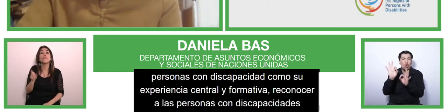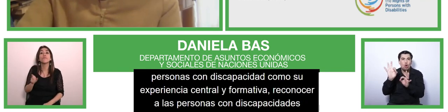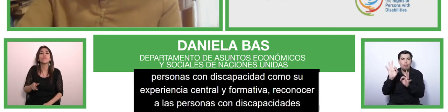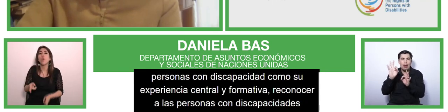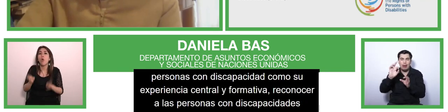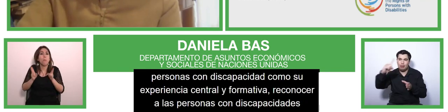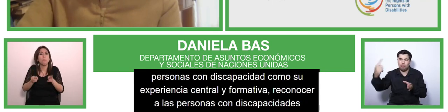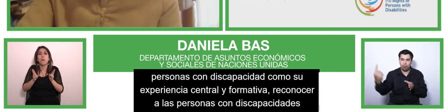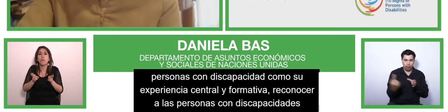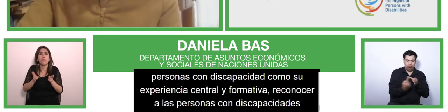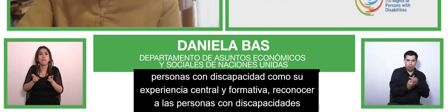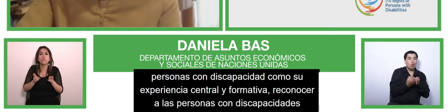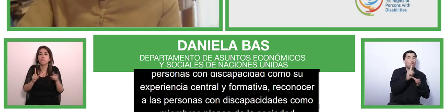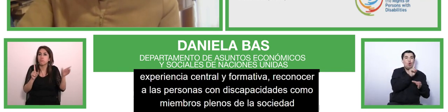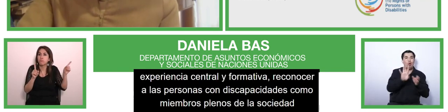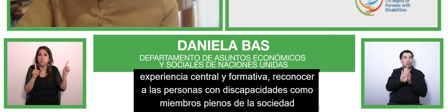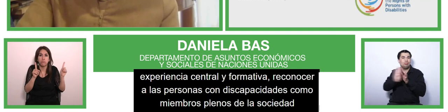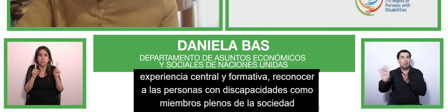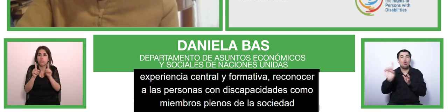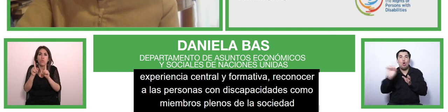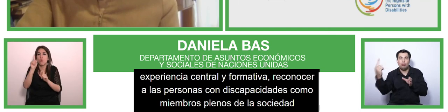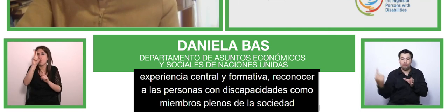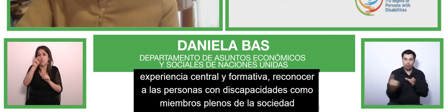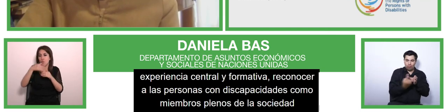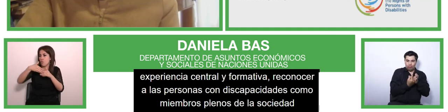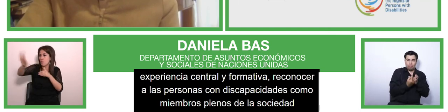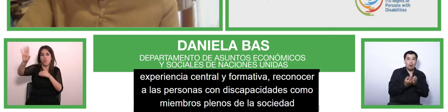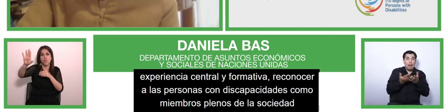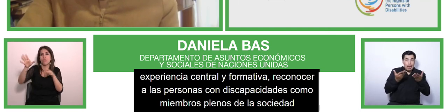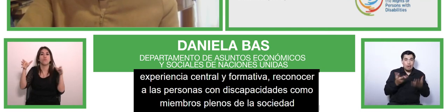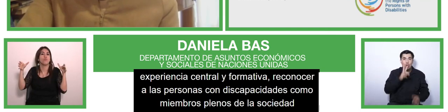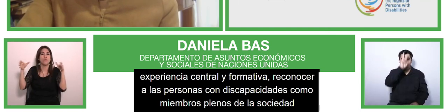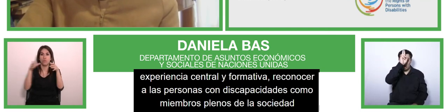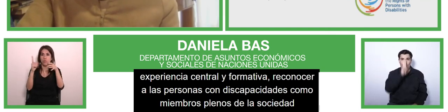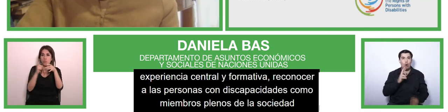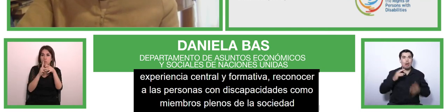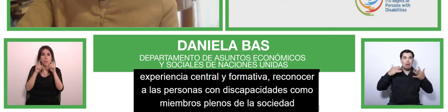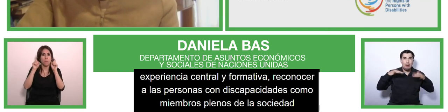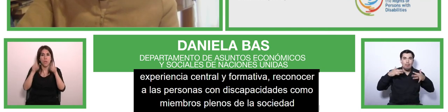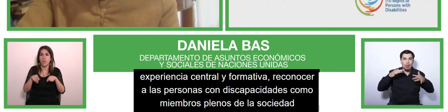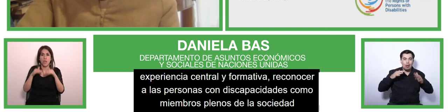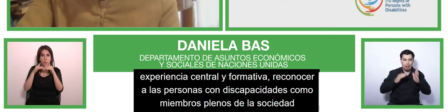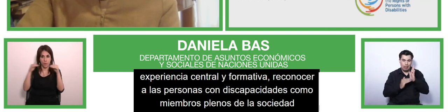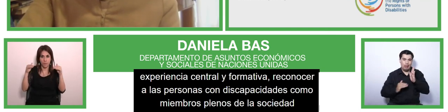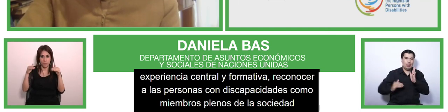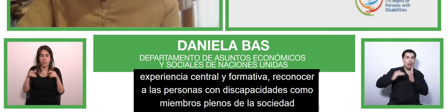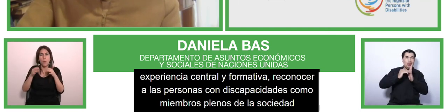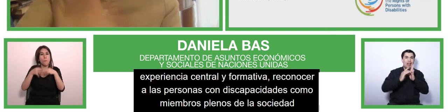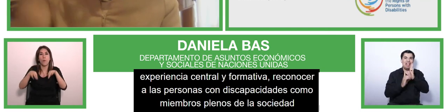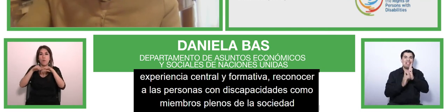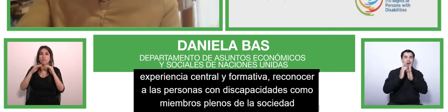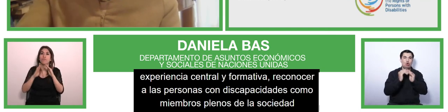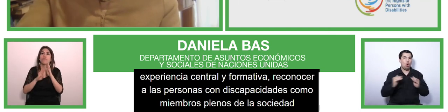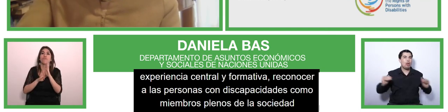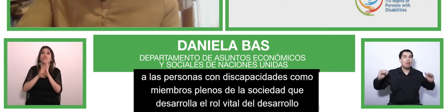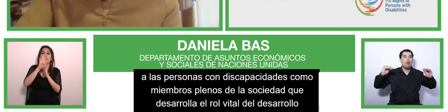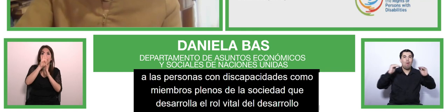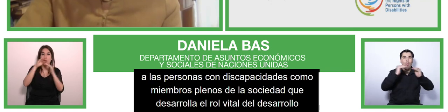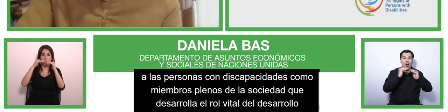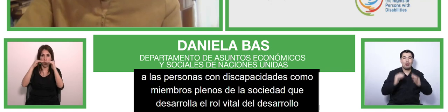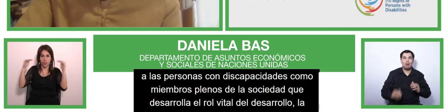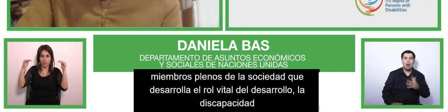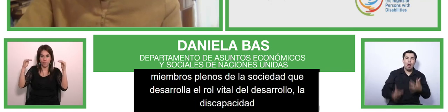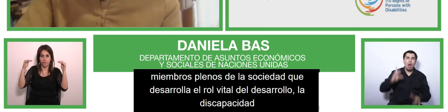development at all levels. See, disability is not just acquired when we were born or because of the